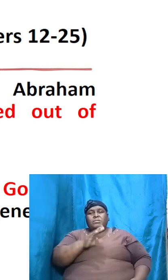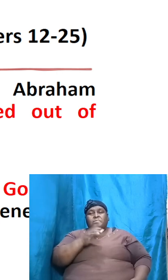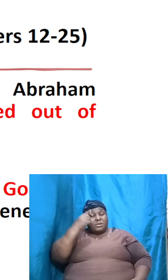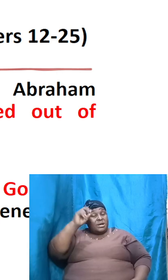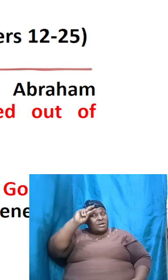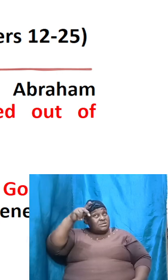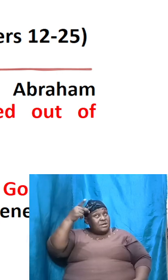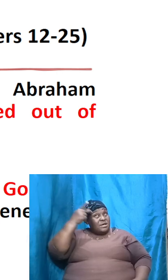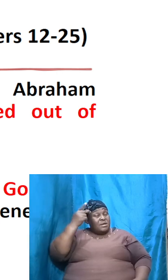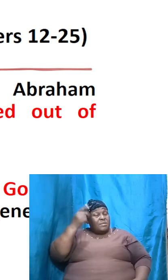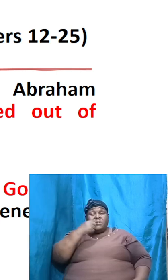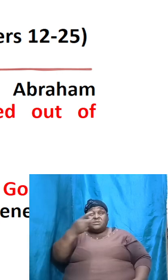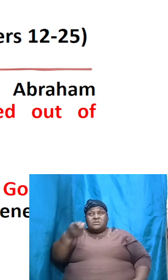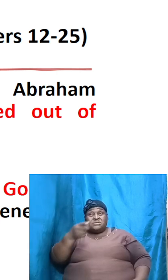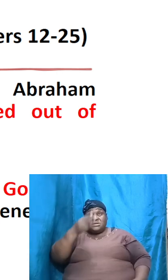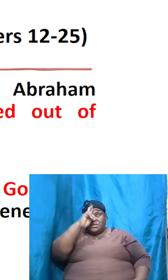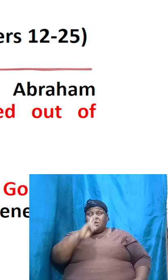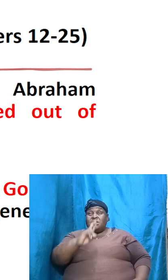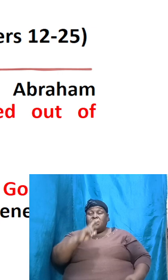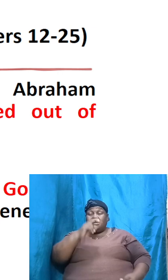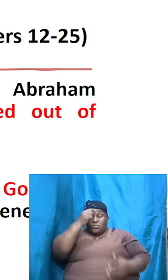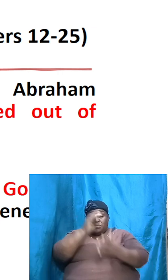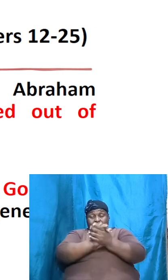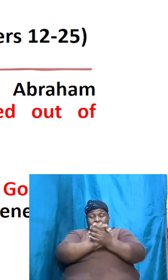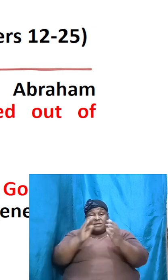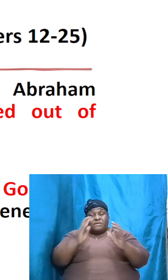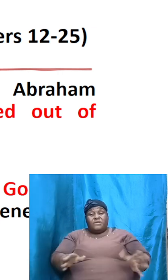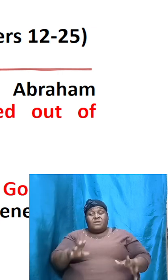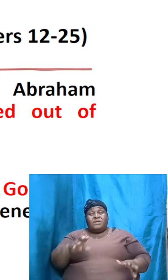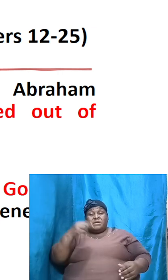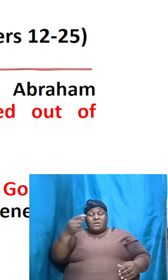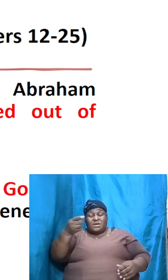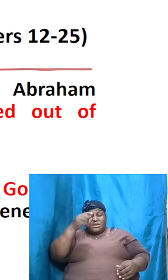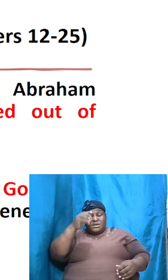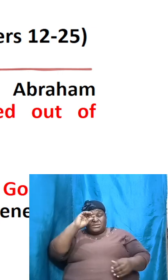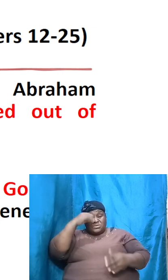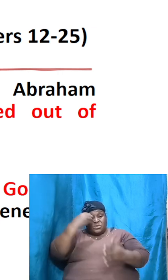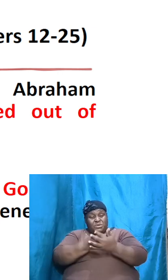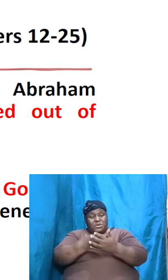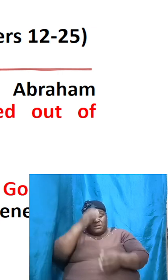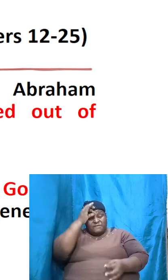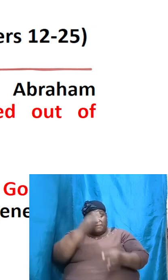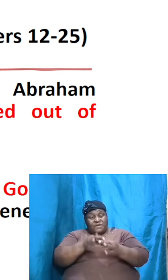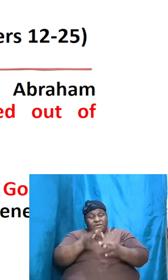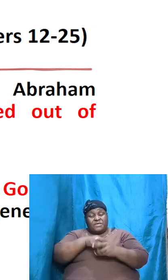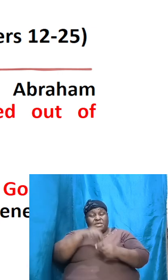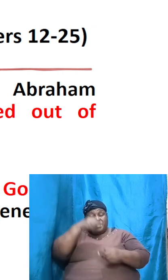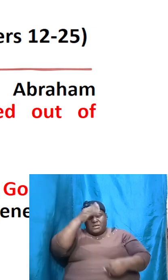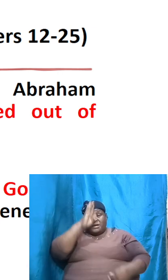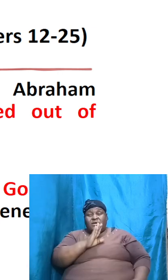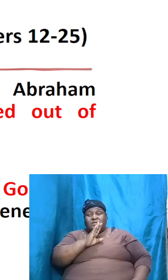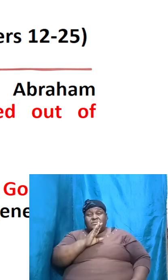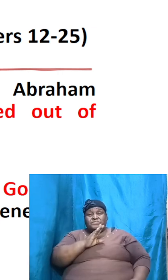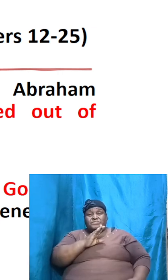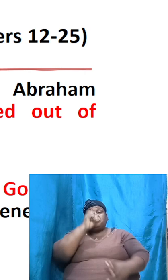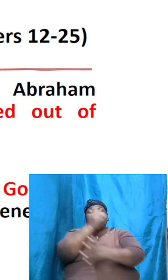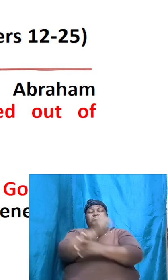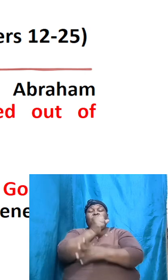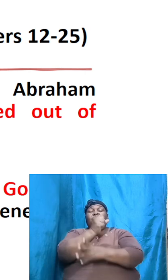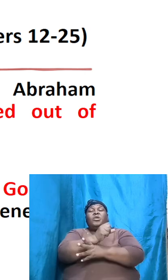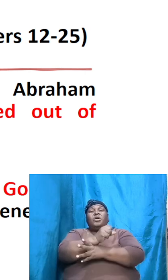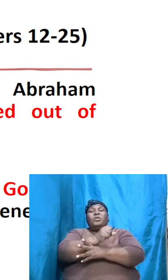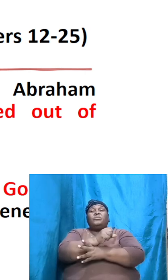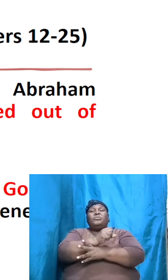Hebrew believers his obedience and faith in God that Abraham is obedient